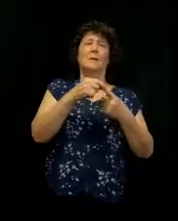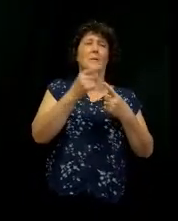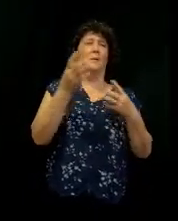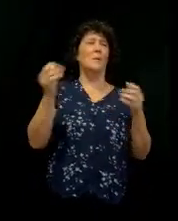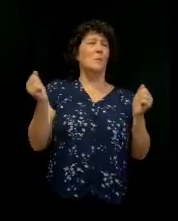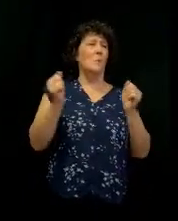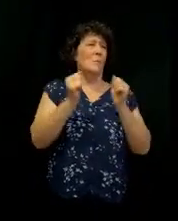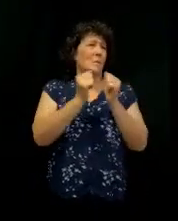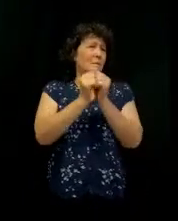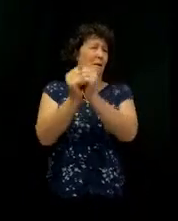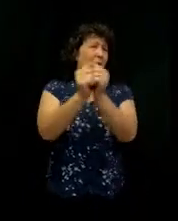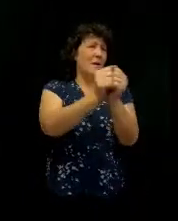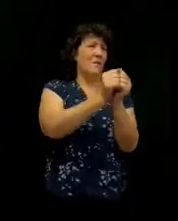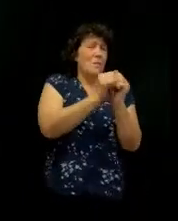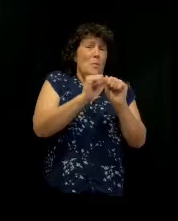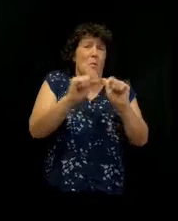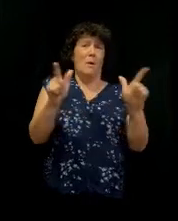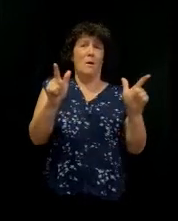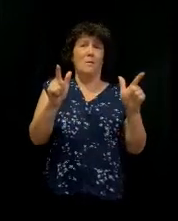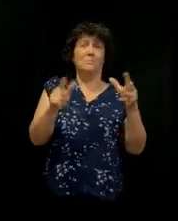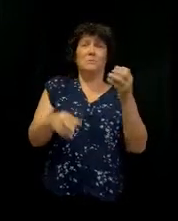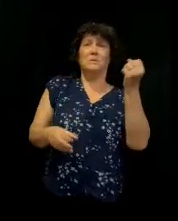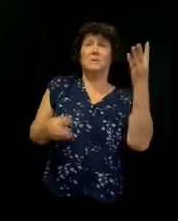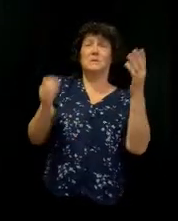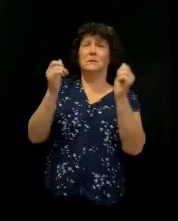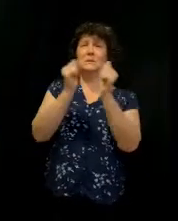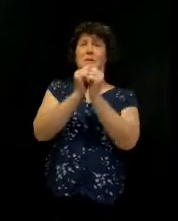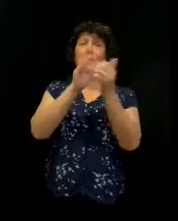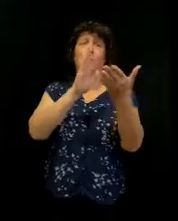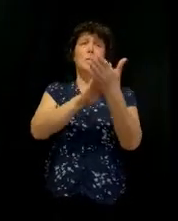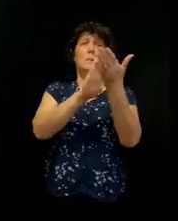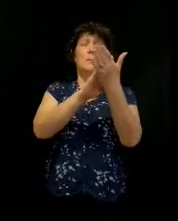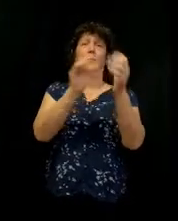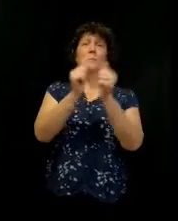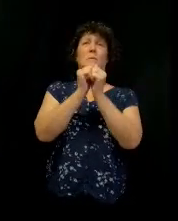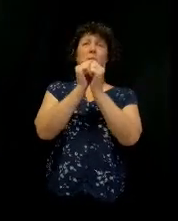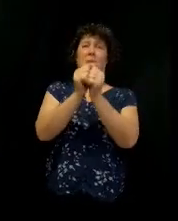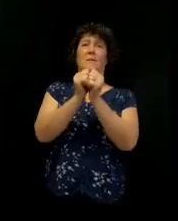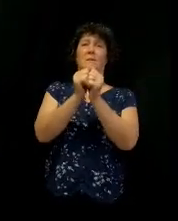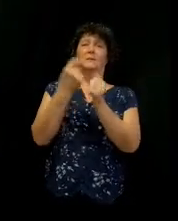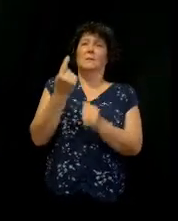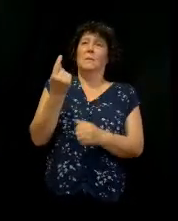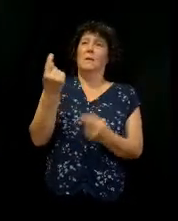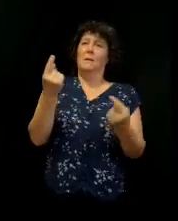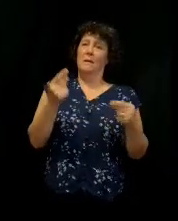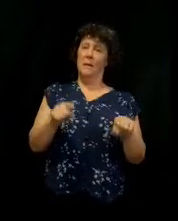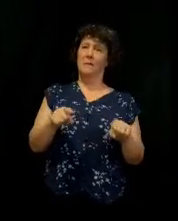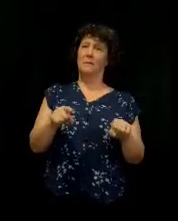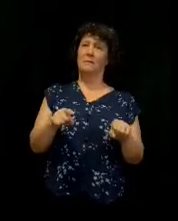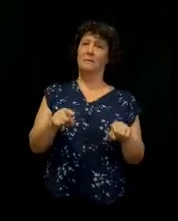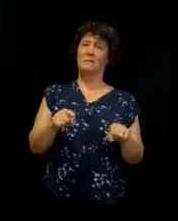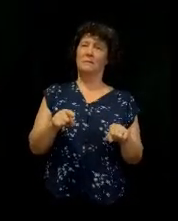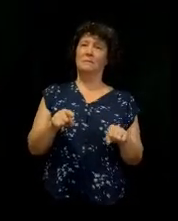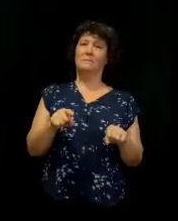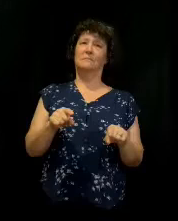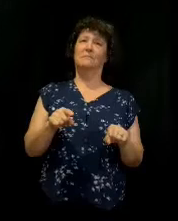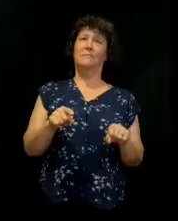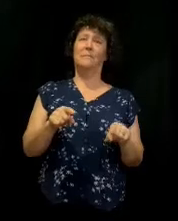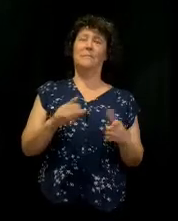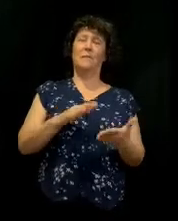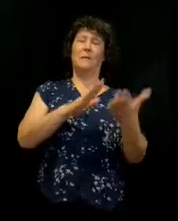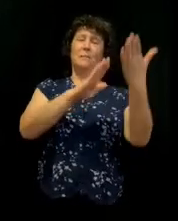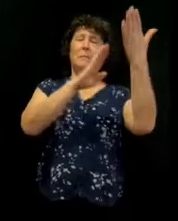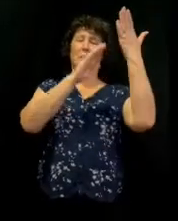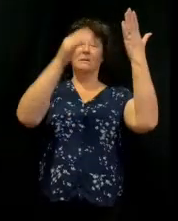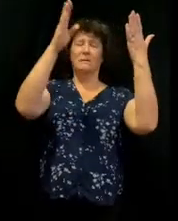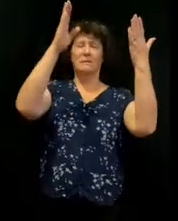church, as a body of people, to sing together, to praise together, something happens, God. God, the presence